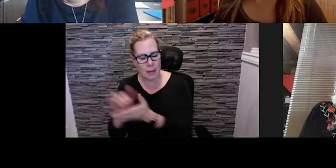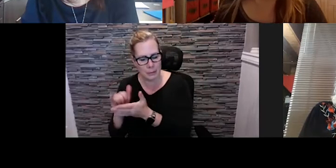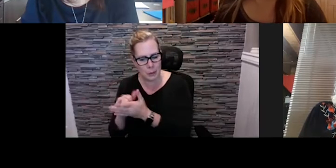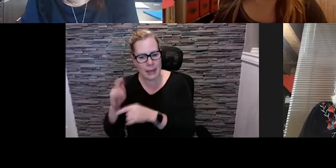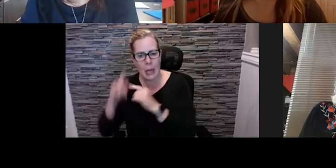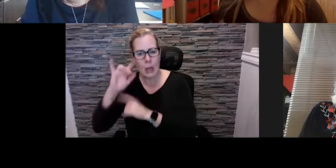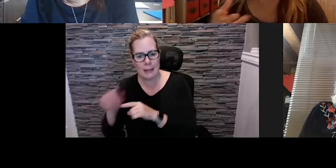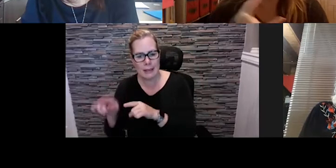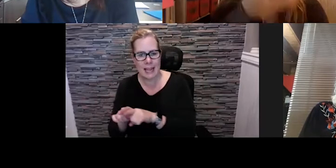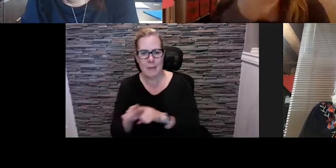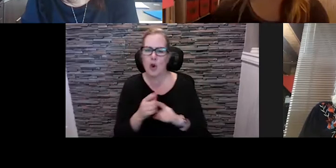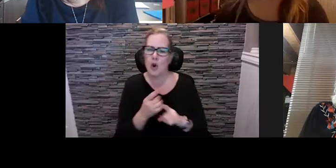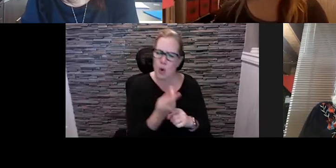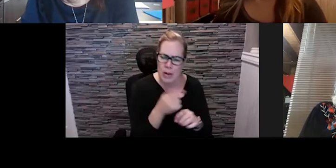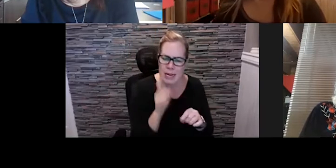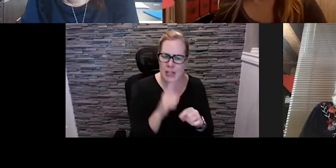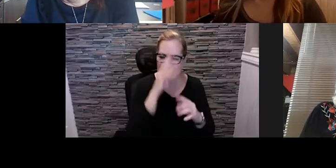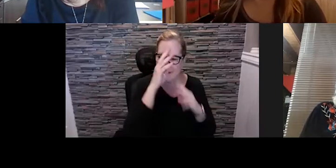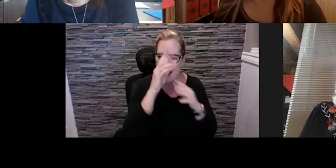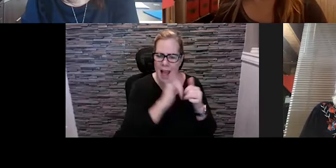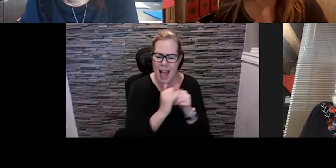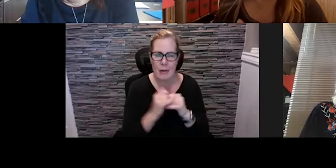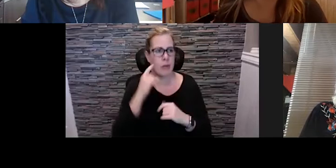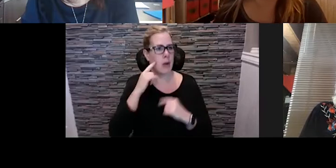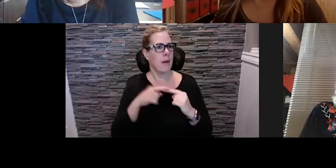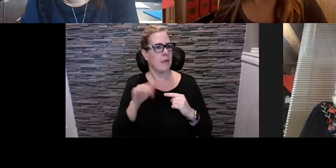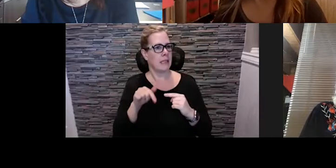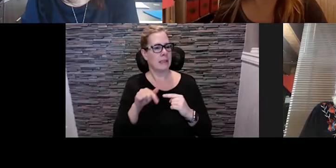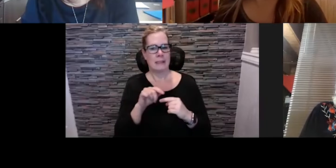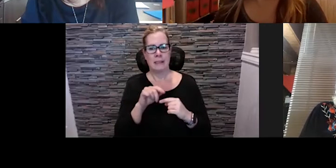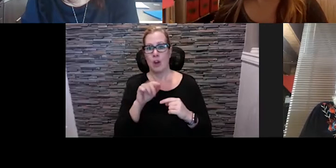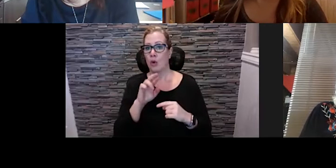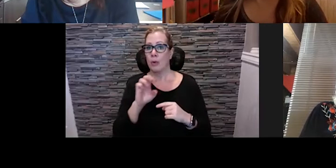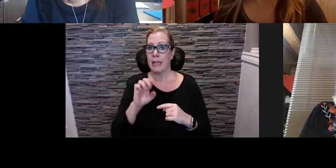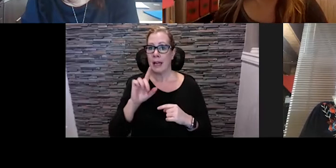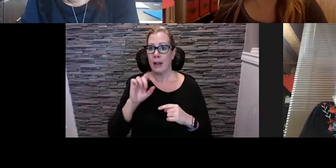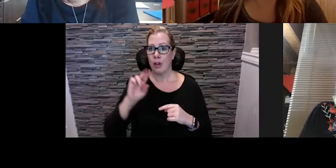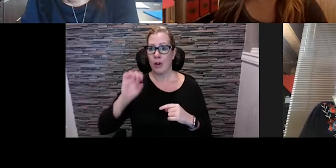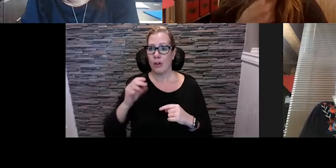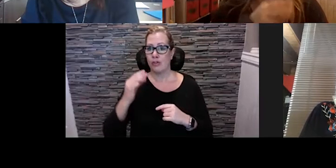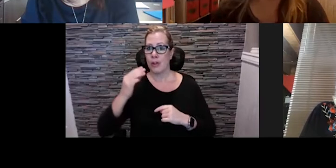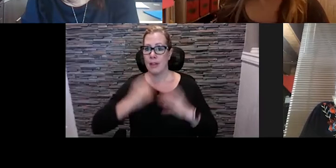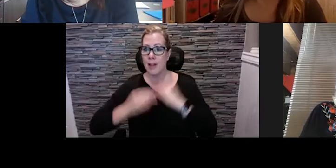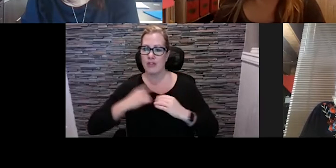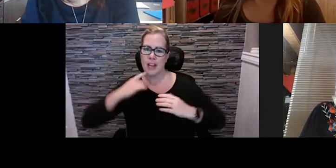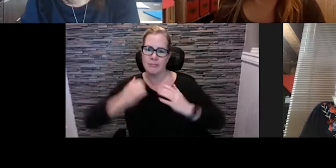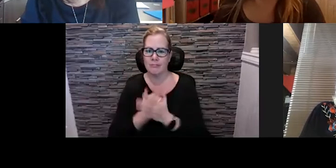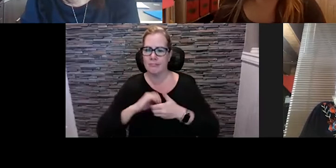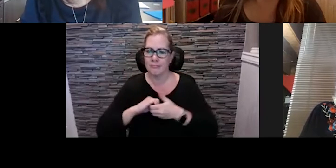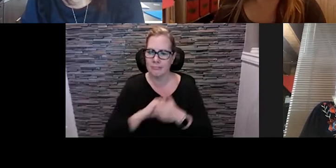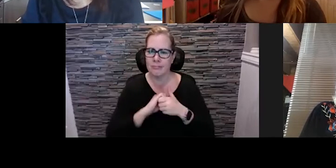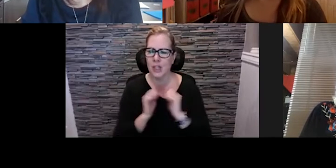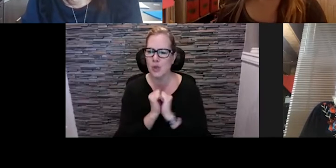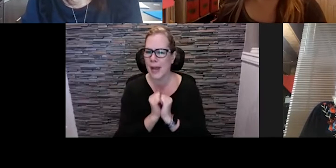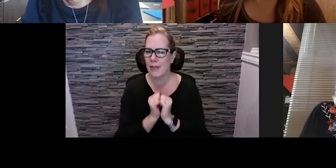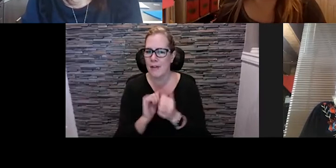started Riffin, and then I thought about the relaunch lunches, and lo and behold, here we all are. So, maybe, Jen, I'll hand